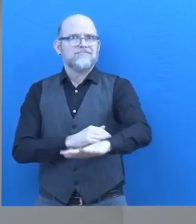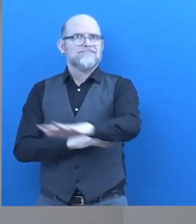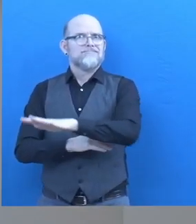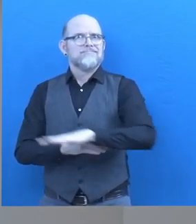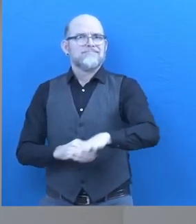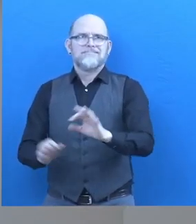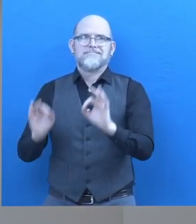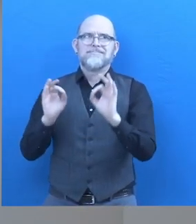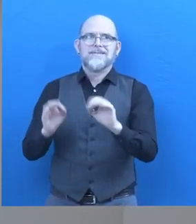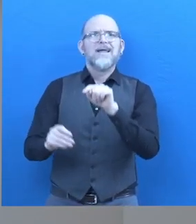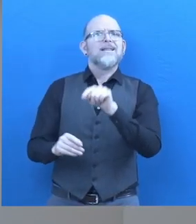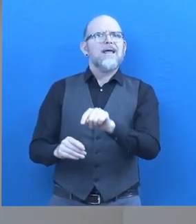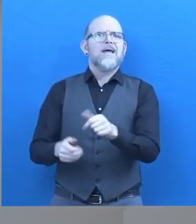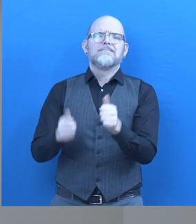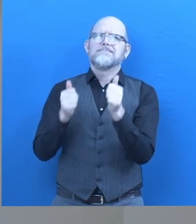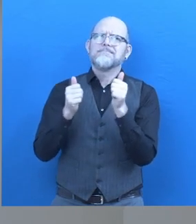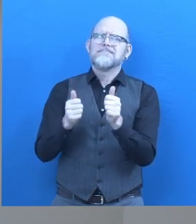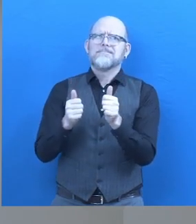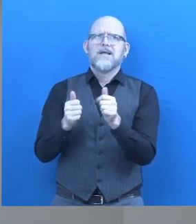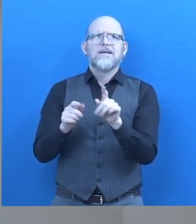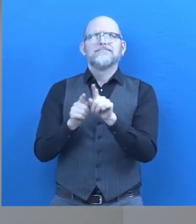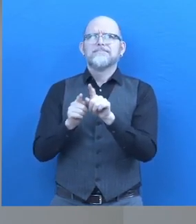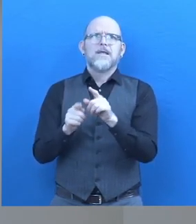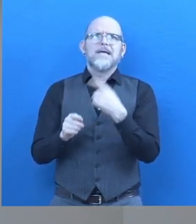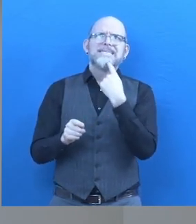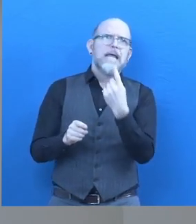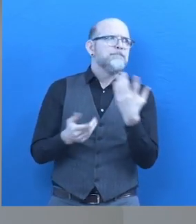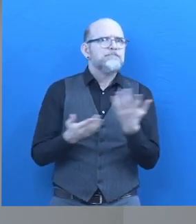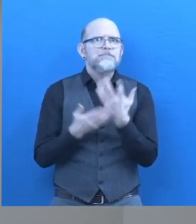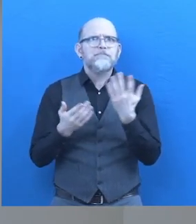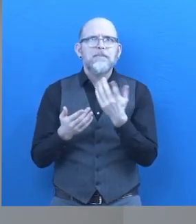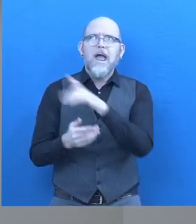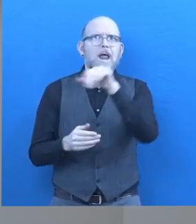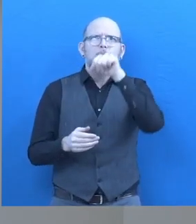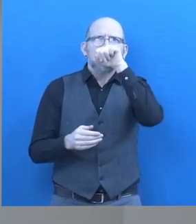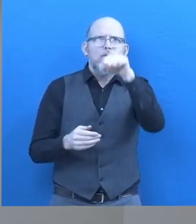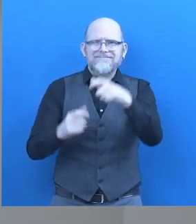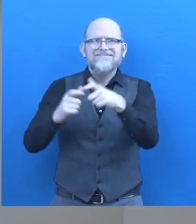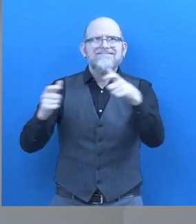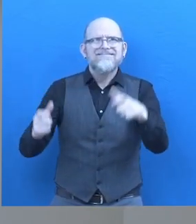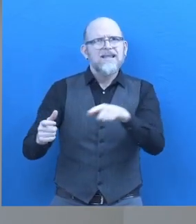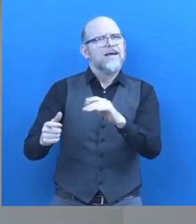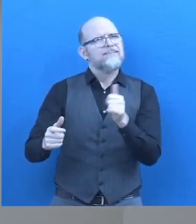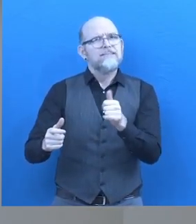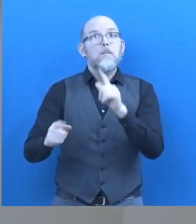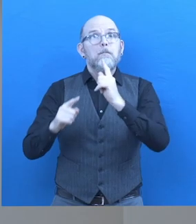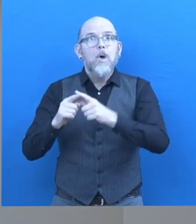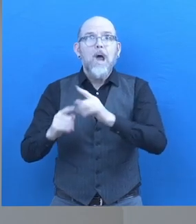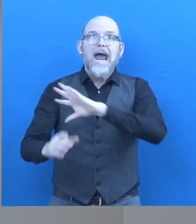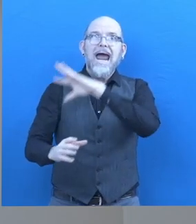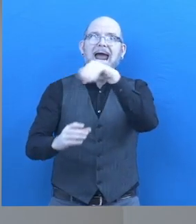that I believe is not only very popular,